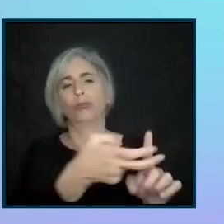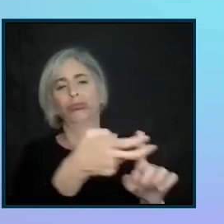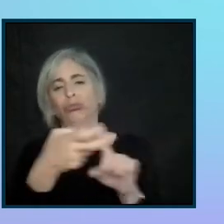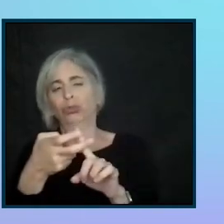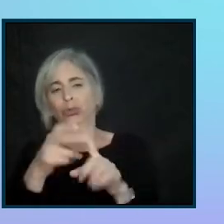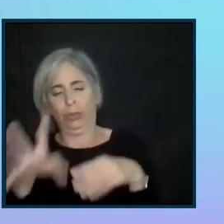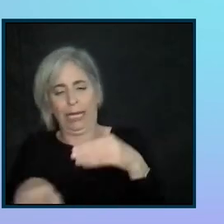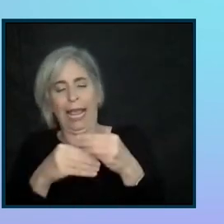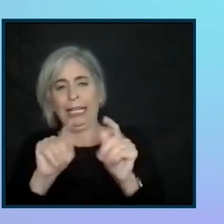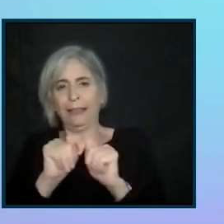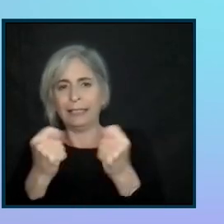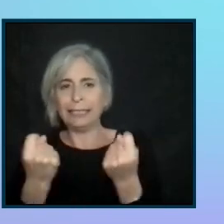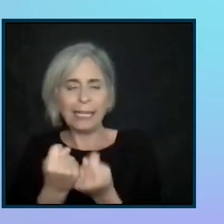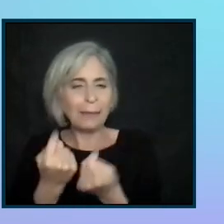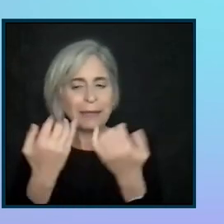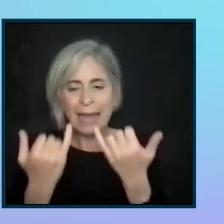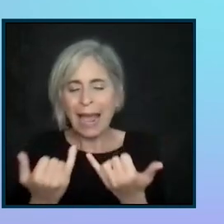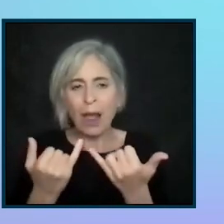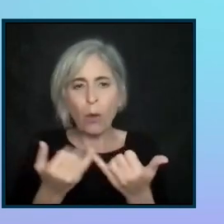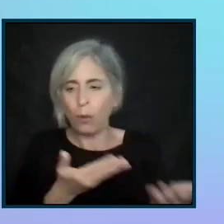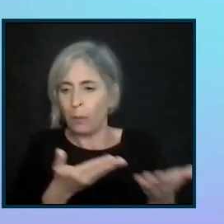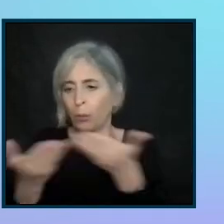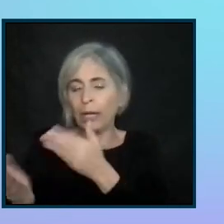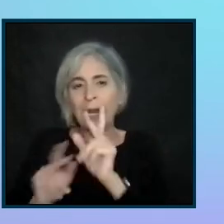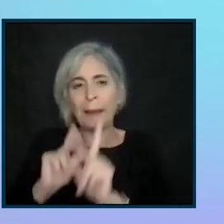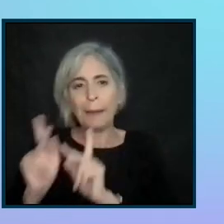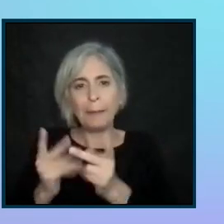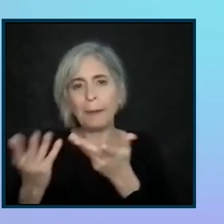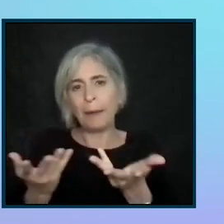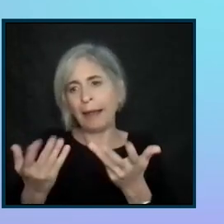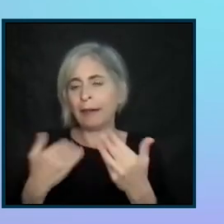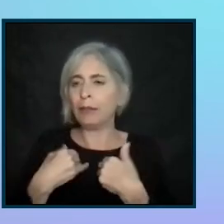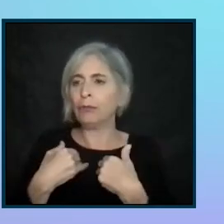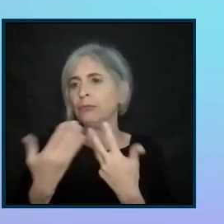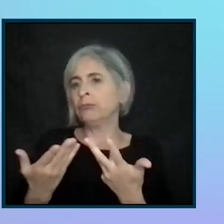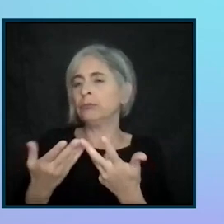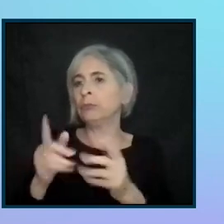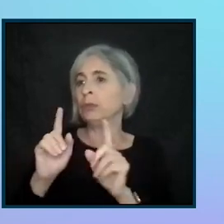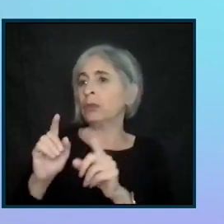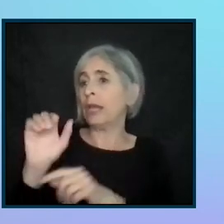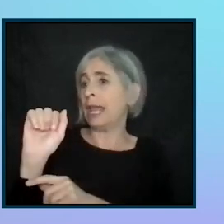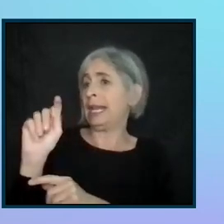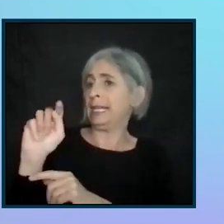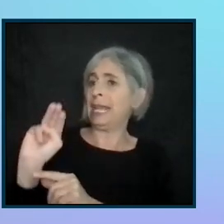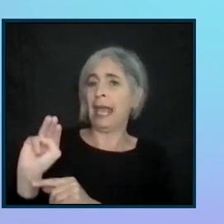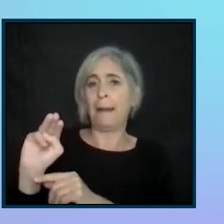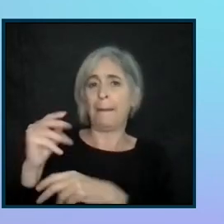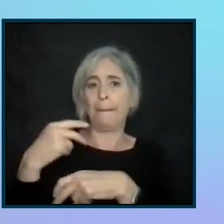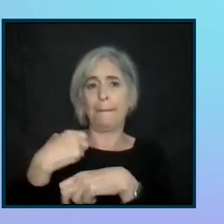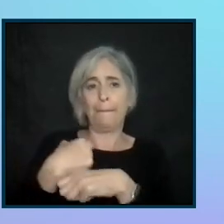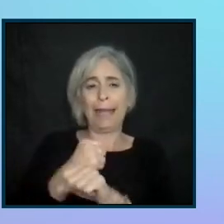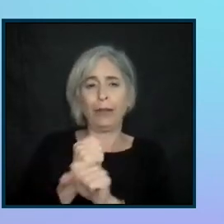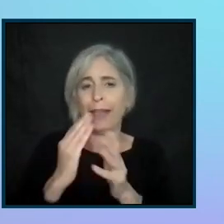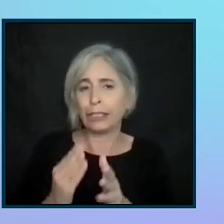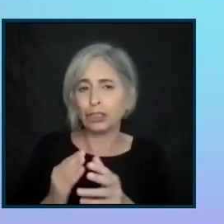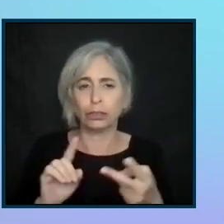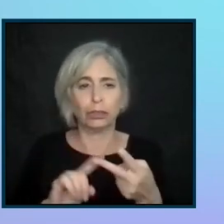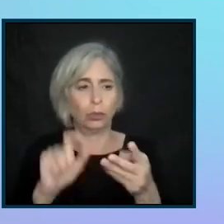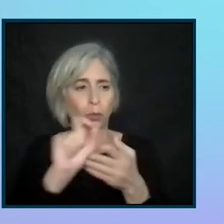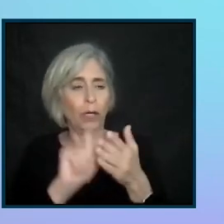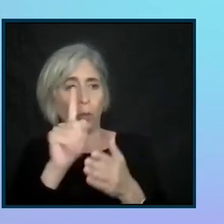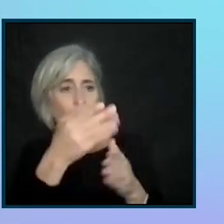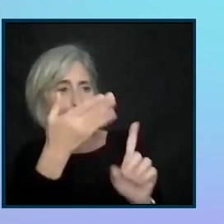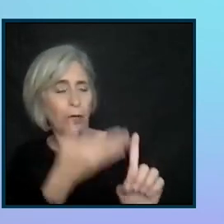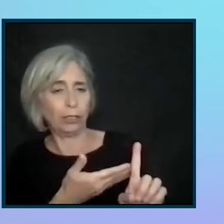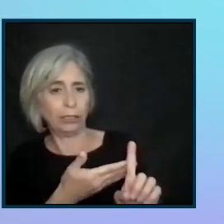sometimes in our cases, we have to bring in people who we might write to a bank, but we have to bring in the ATM manufacturer. We write to one person, we